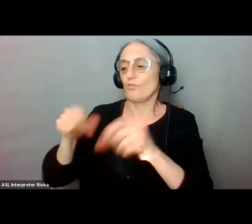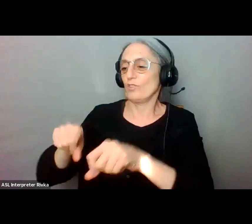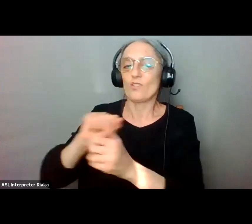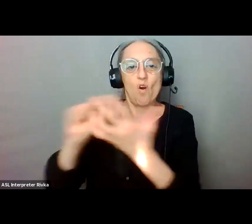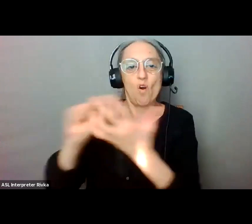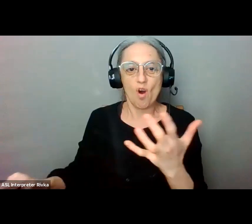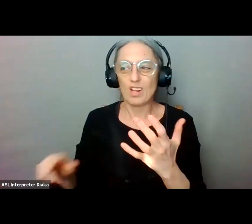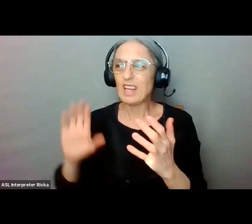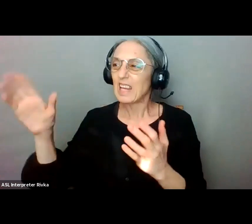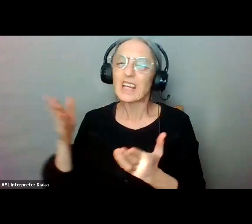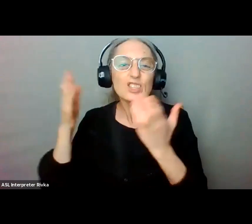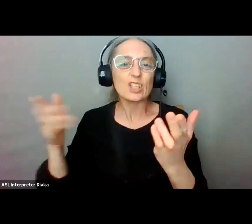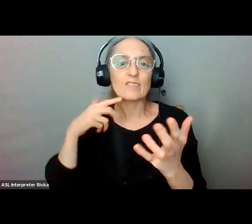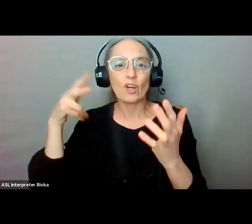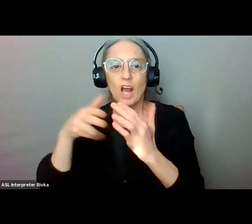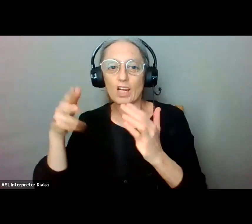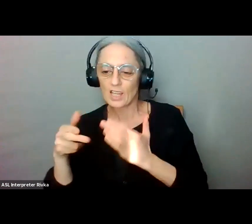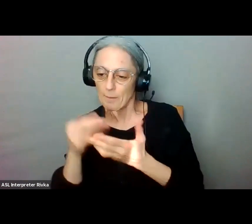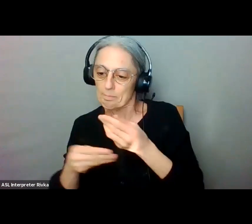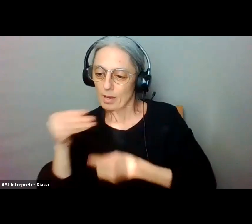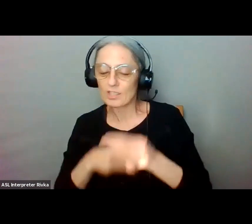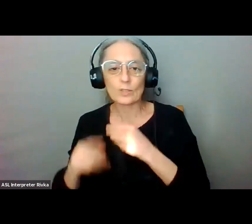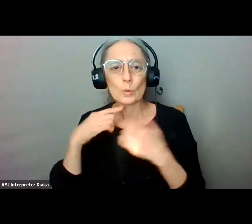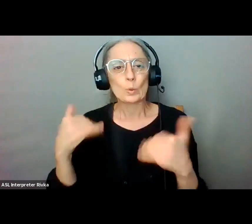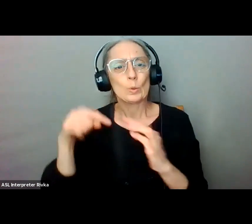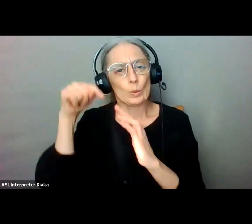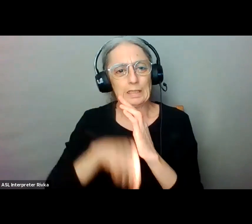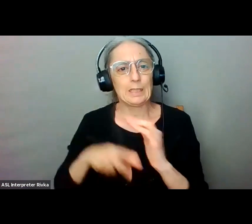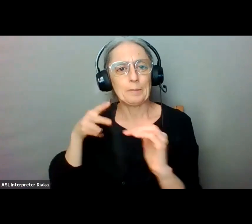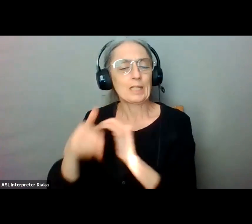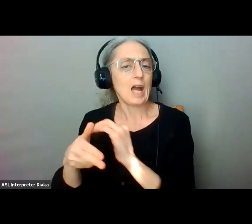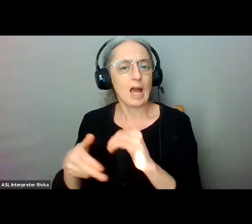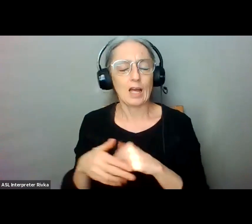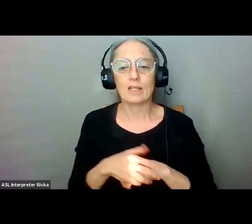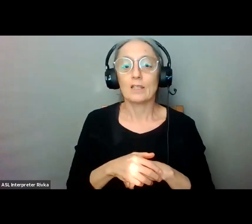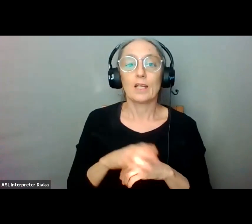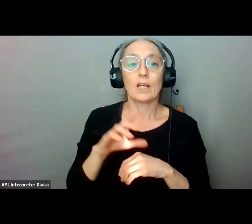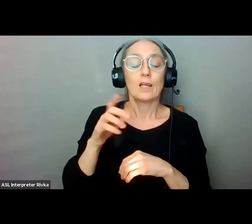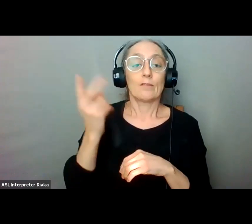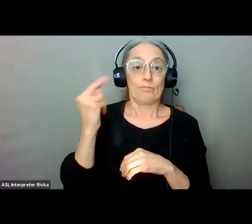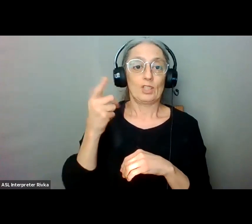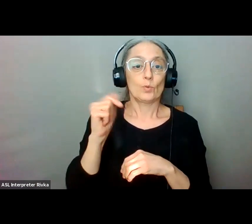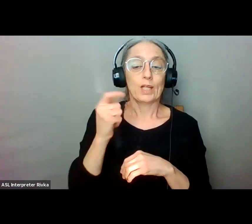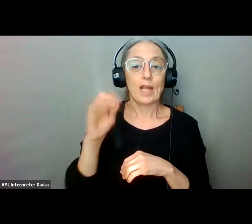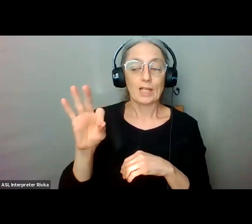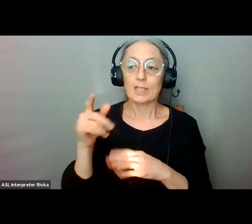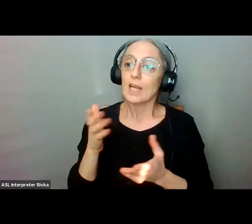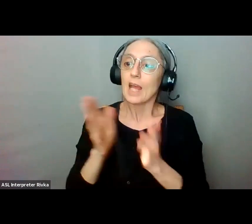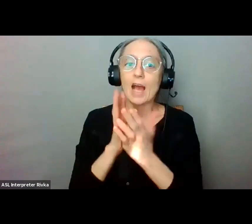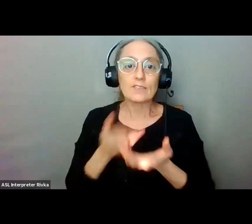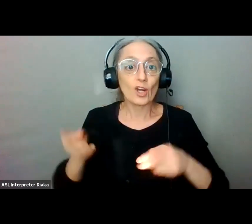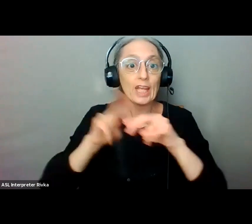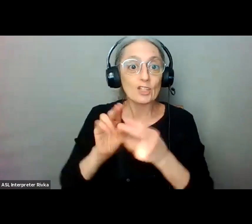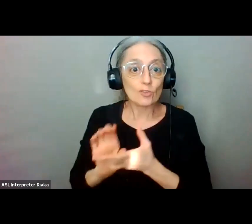he was uh in 2019 he came he actually came through with a request for an increase in transit funding